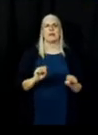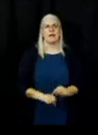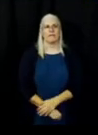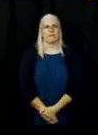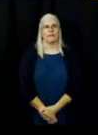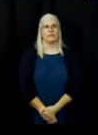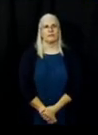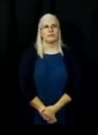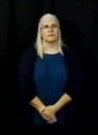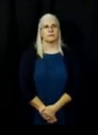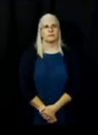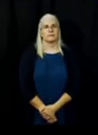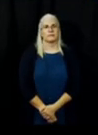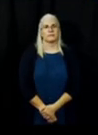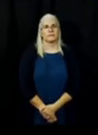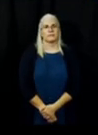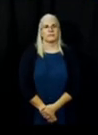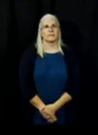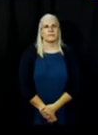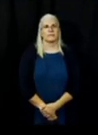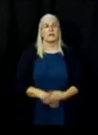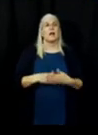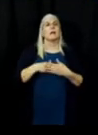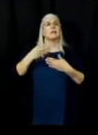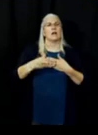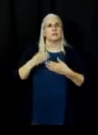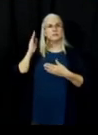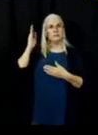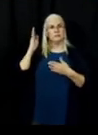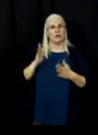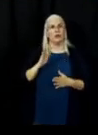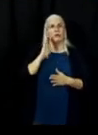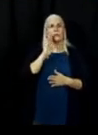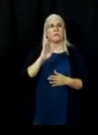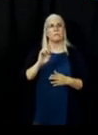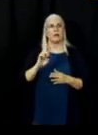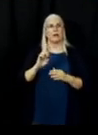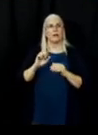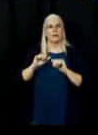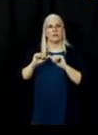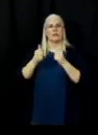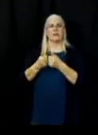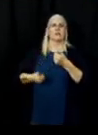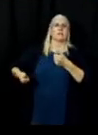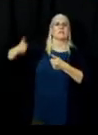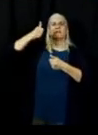Next up will be Agency Administrator for Lassen National Forest, Scott Tingenberg.